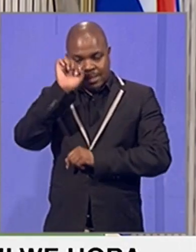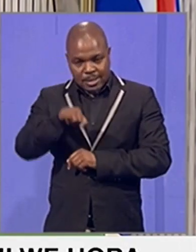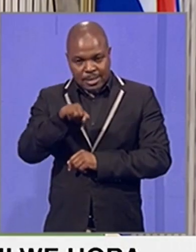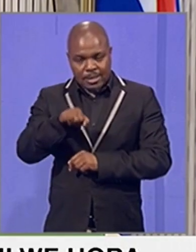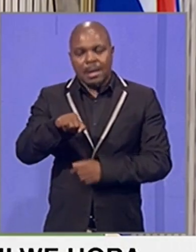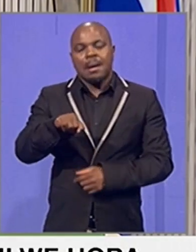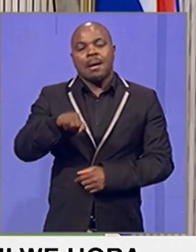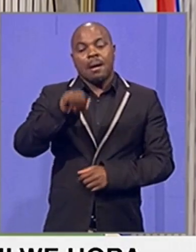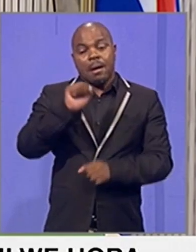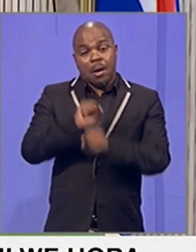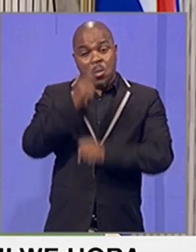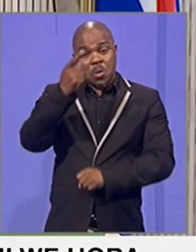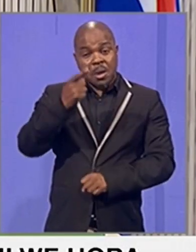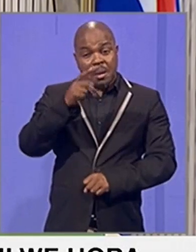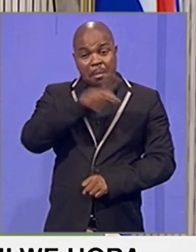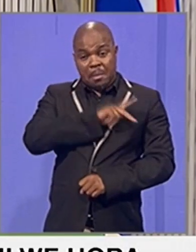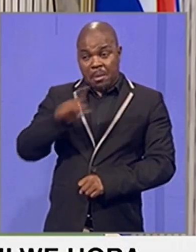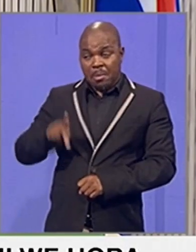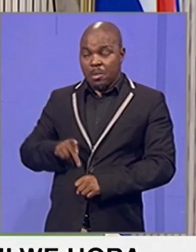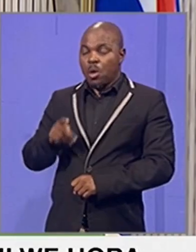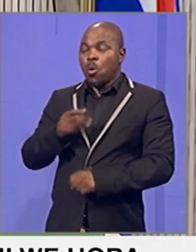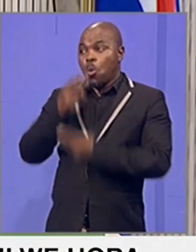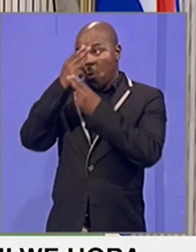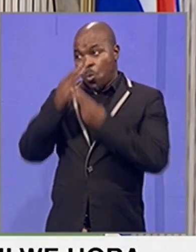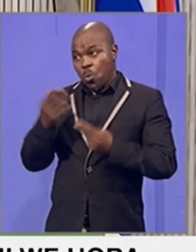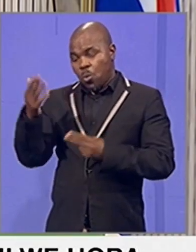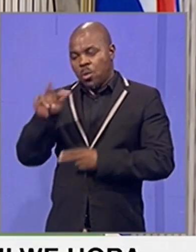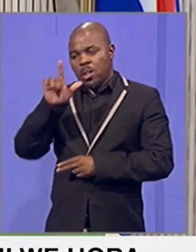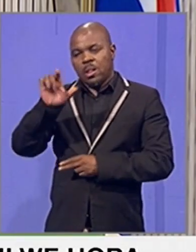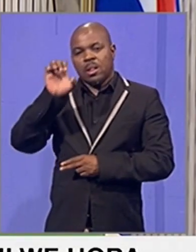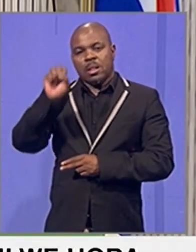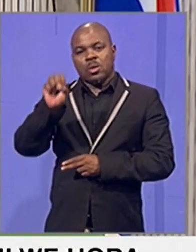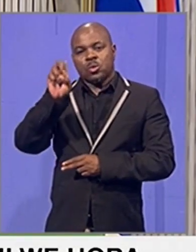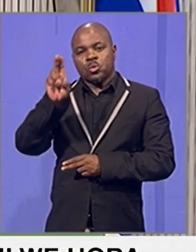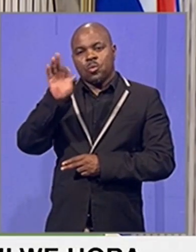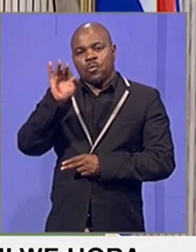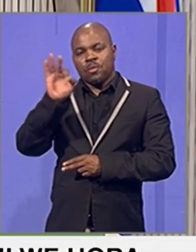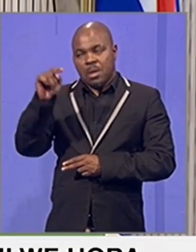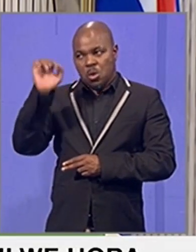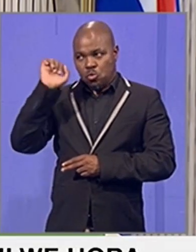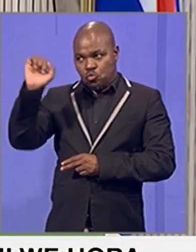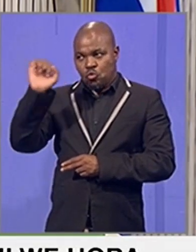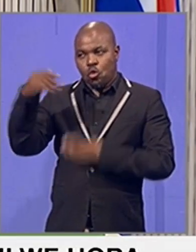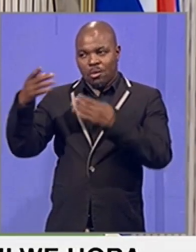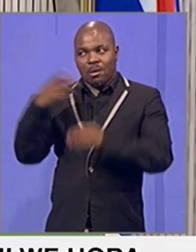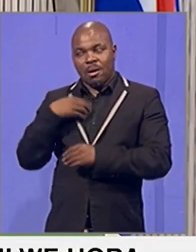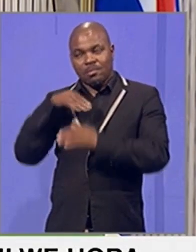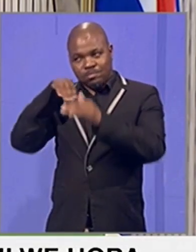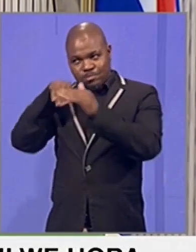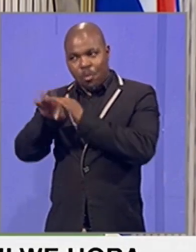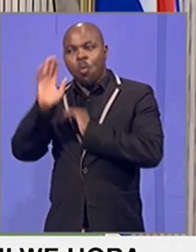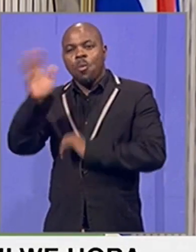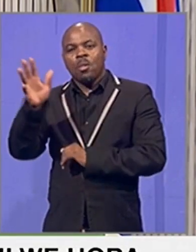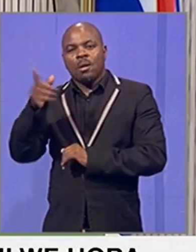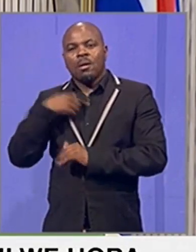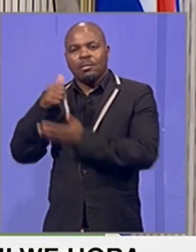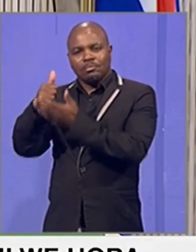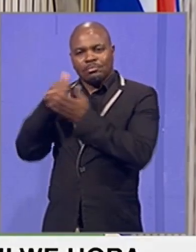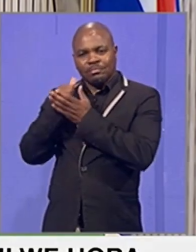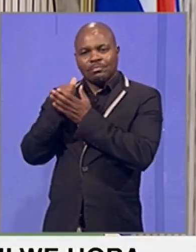of Houthi, Honorable Panyazali Sofi, I will be knocking on your door for assistance.